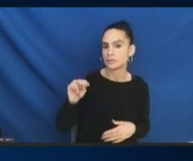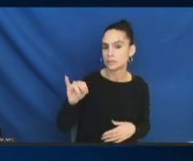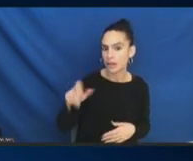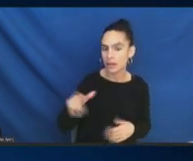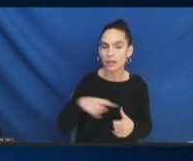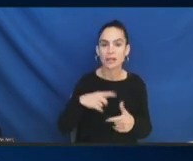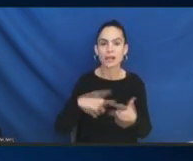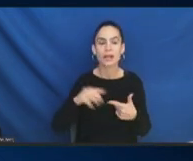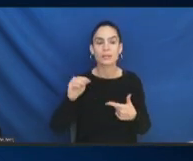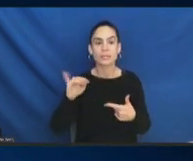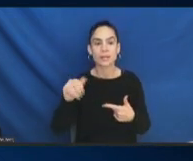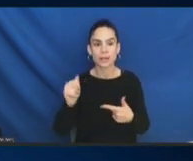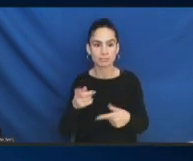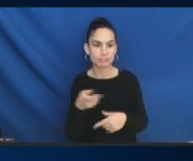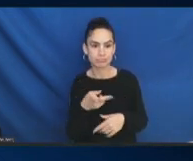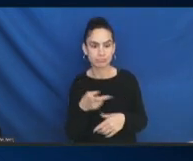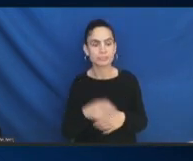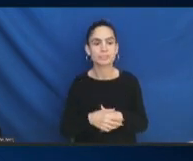Add Kimberly,